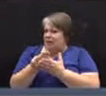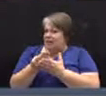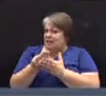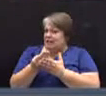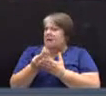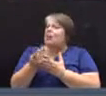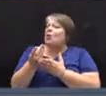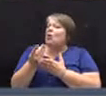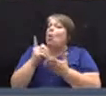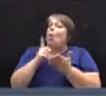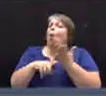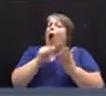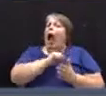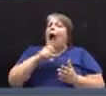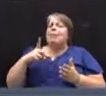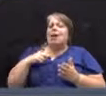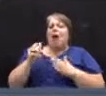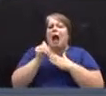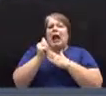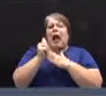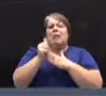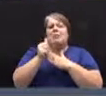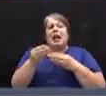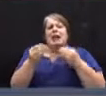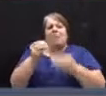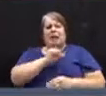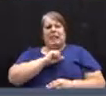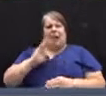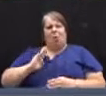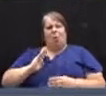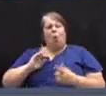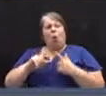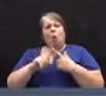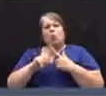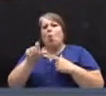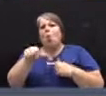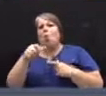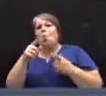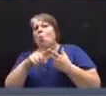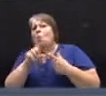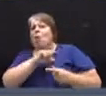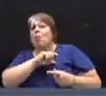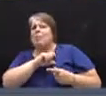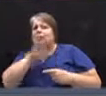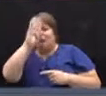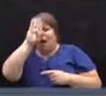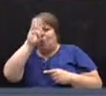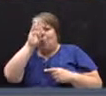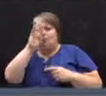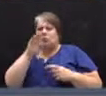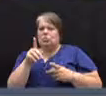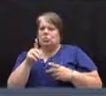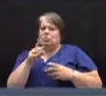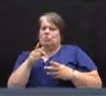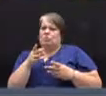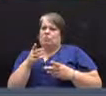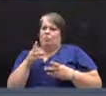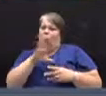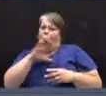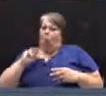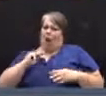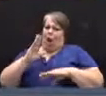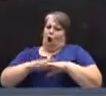administrative guidance has been given by the select board or other parties to the Police Fire Project Oversight Committee in that regard?